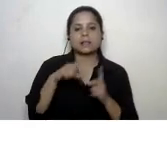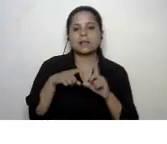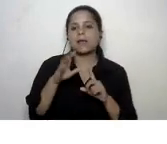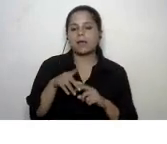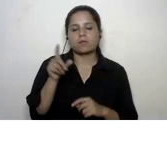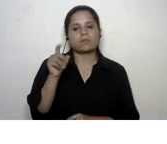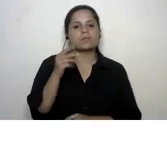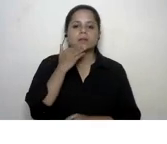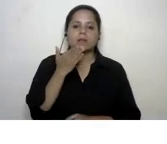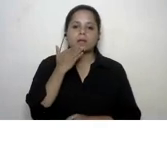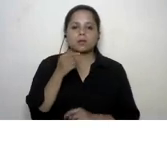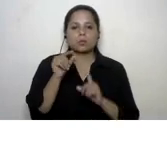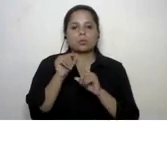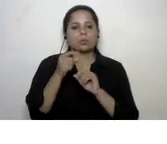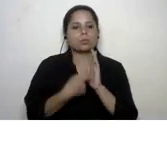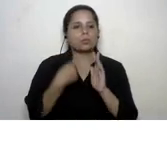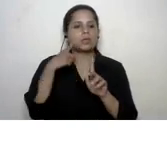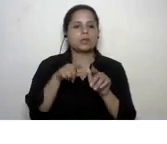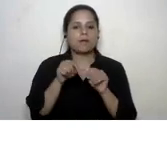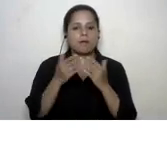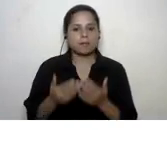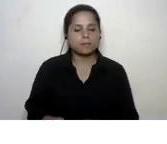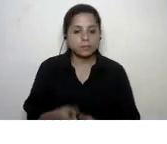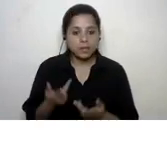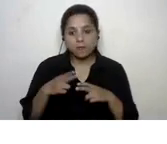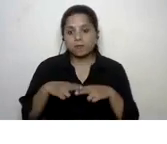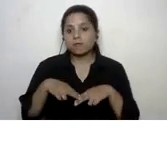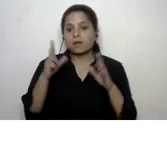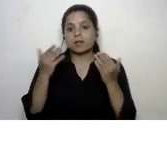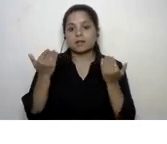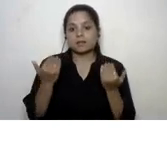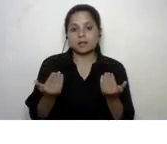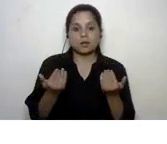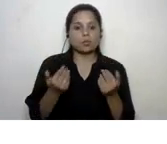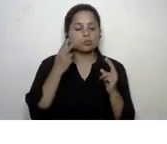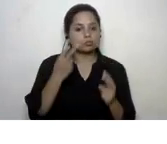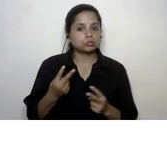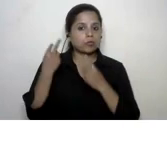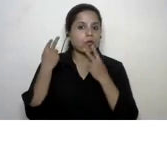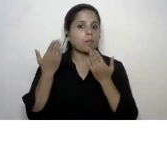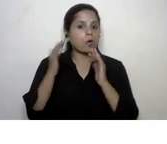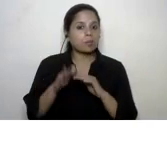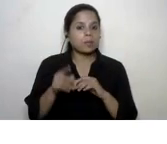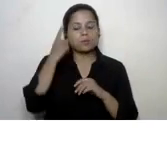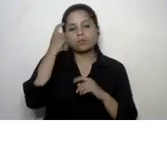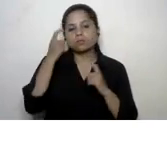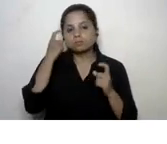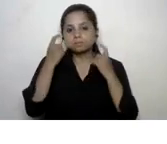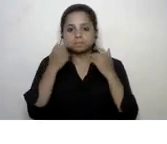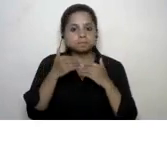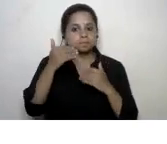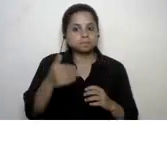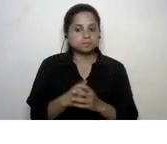thank you priya so uh finally let's have some reflective thoughts food for thought um